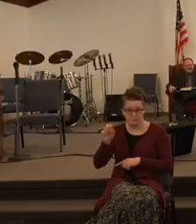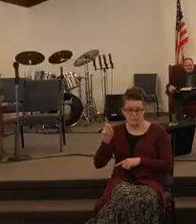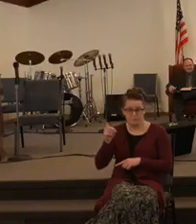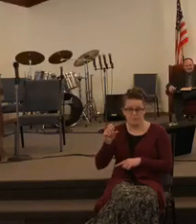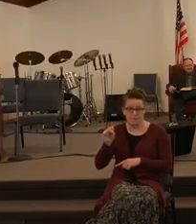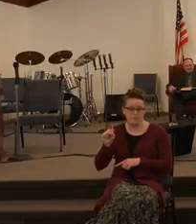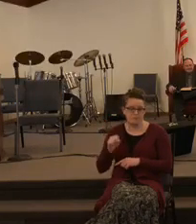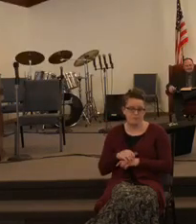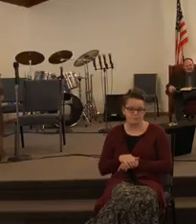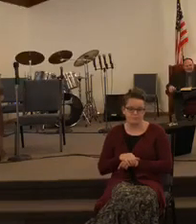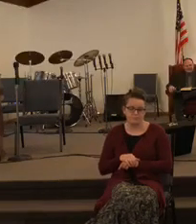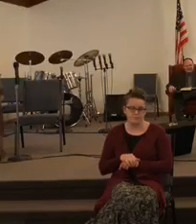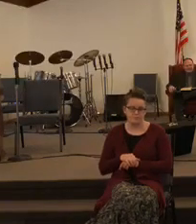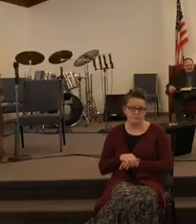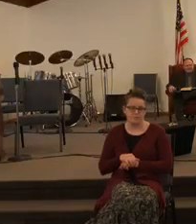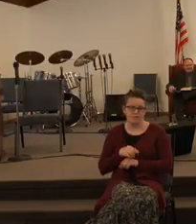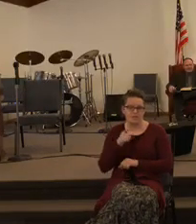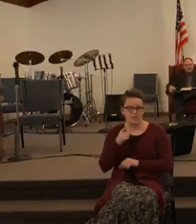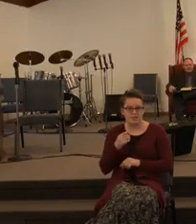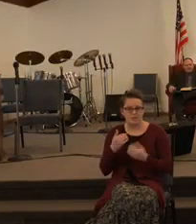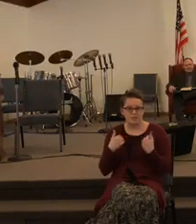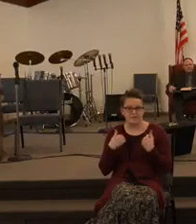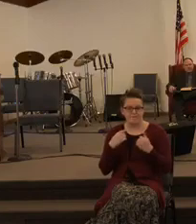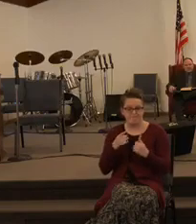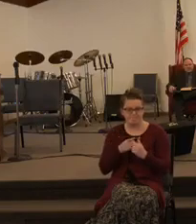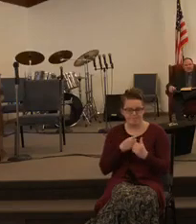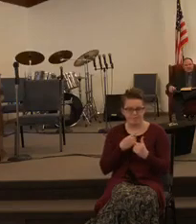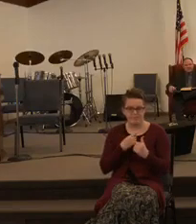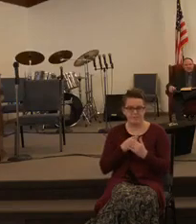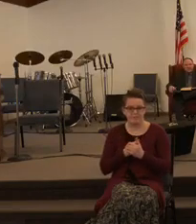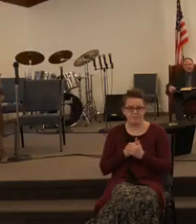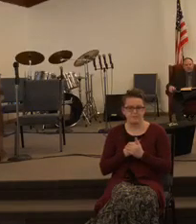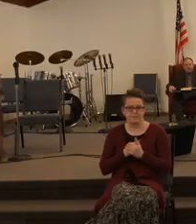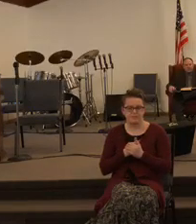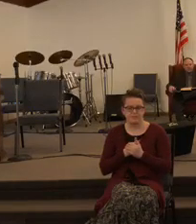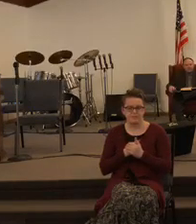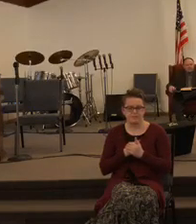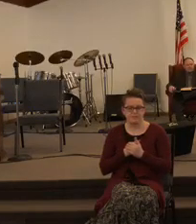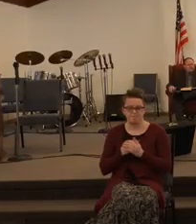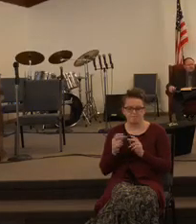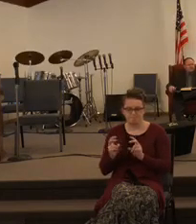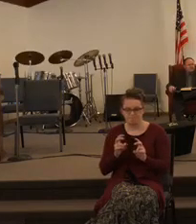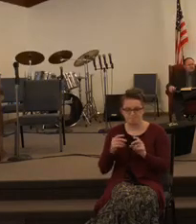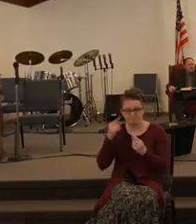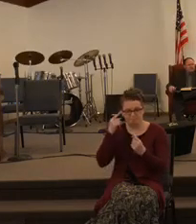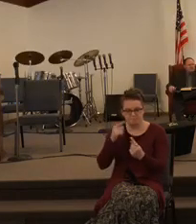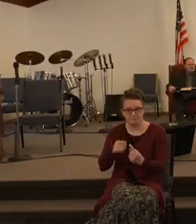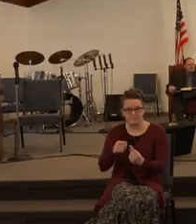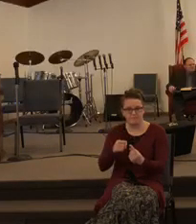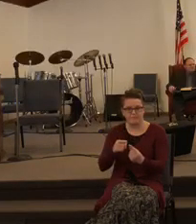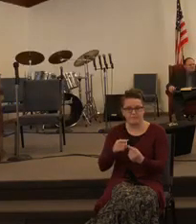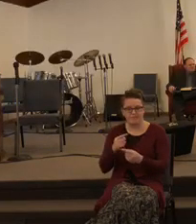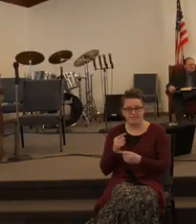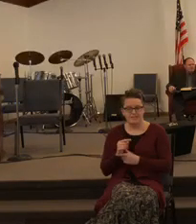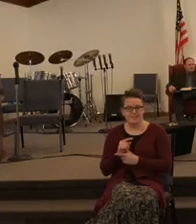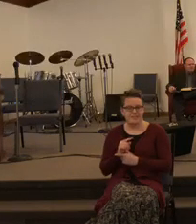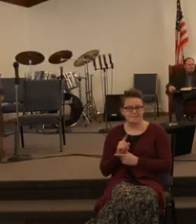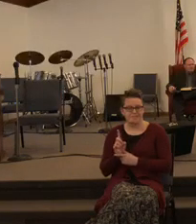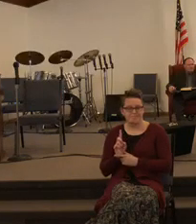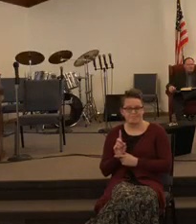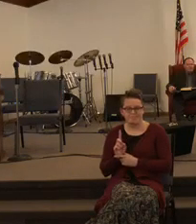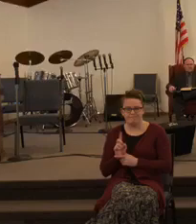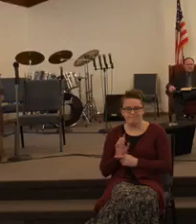you have to first have a destination. You have to have somewhere where you're going.